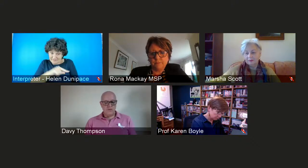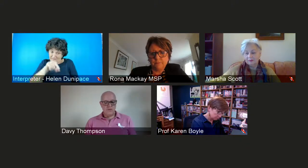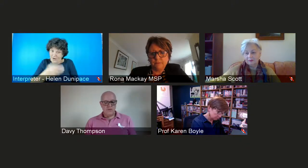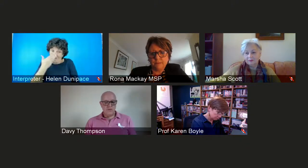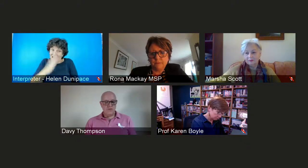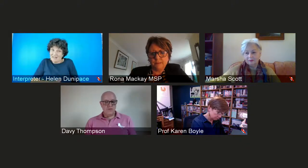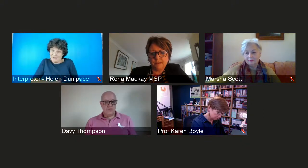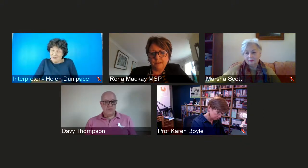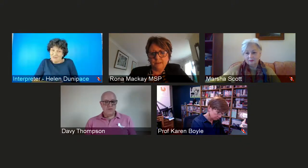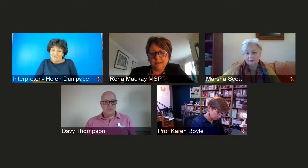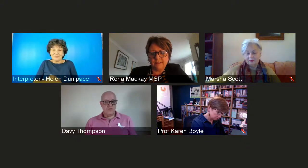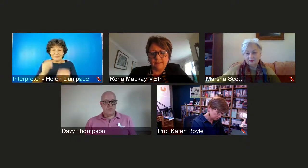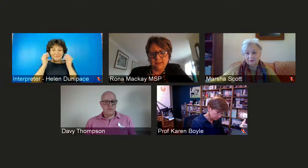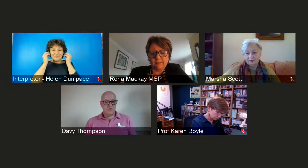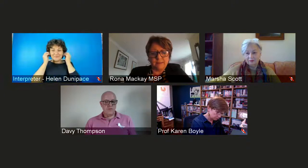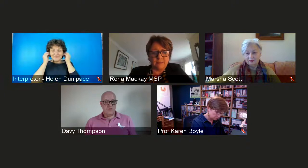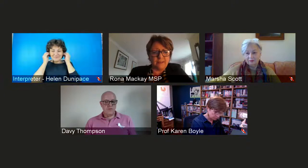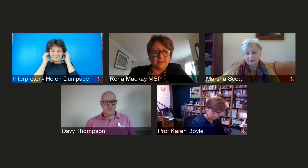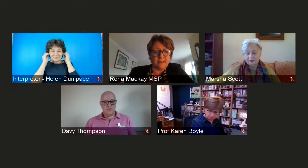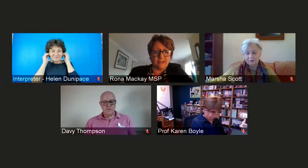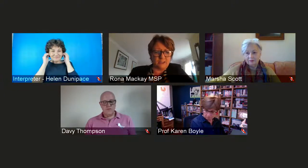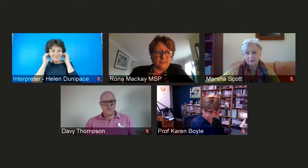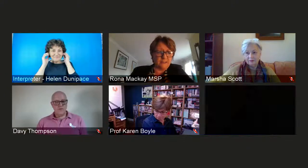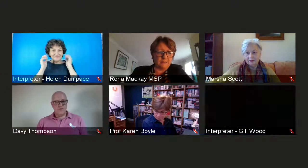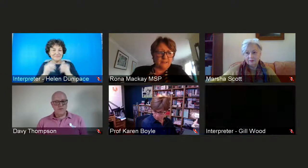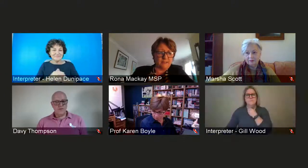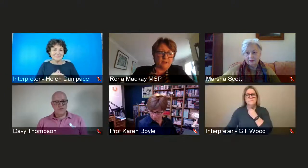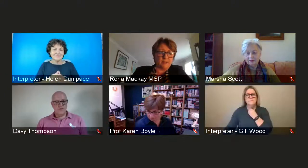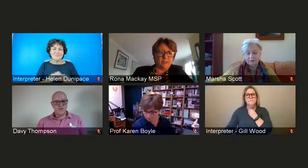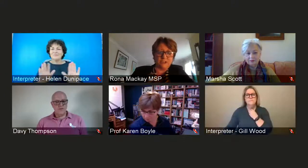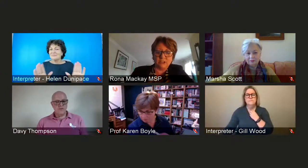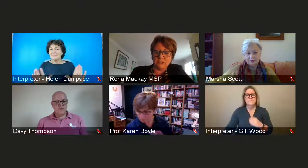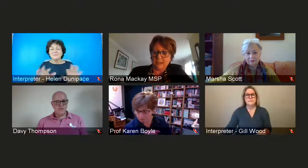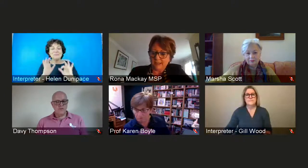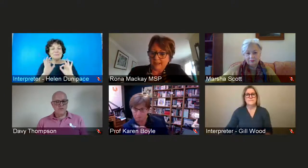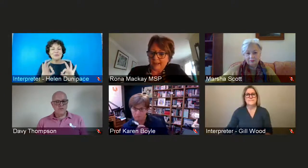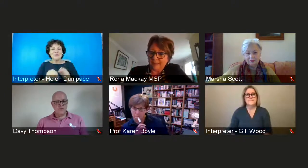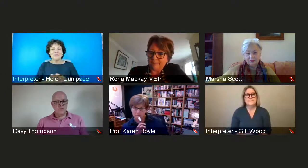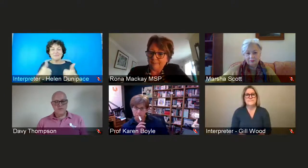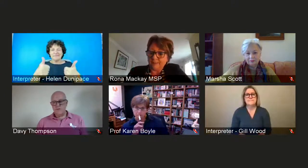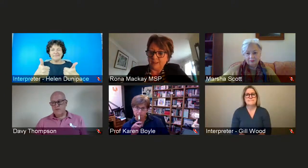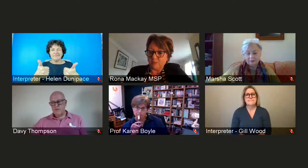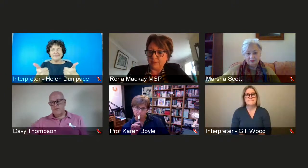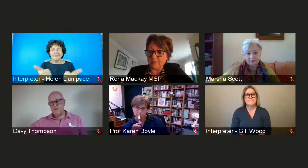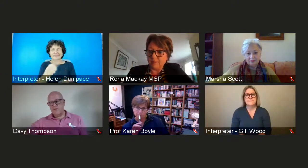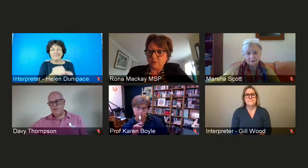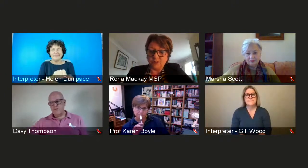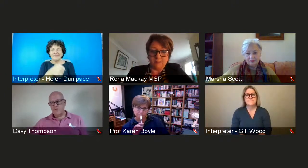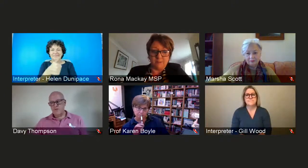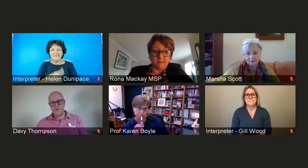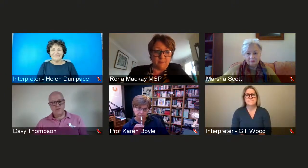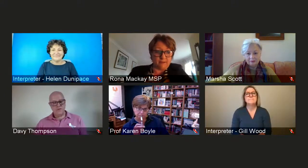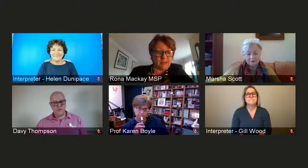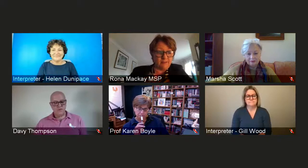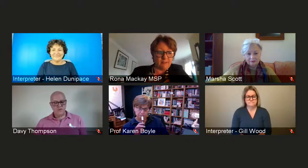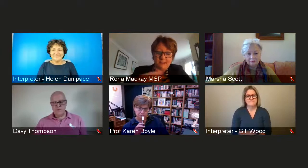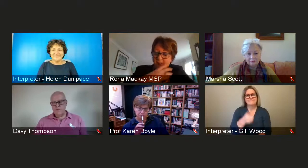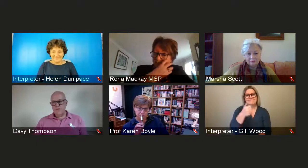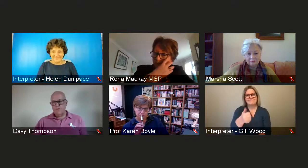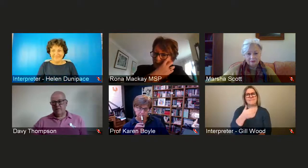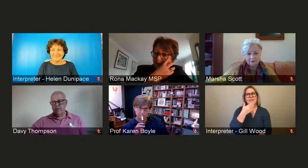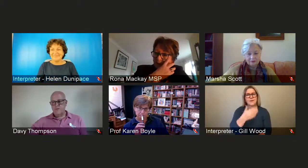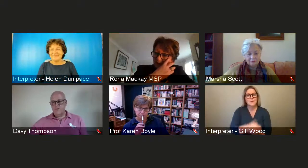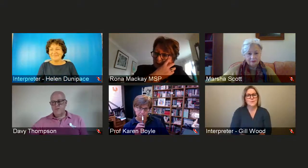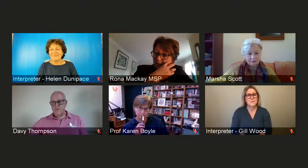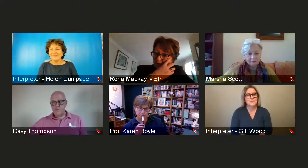Yeah. Thanks, Stevie. That actually leads me into a question. It's one that's been posted, but I have it